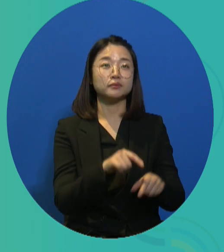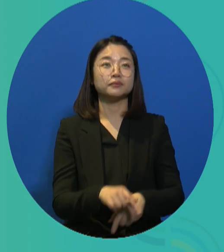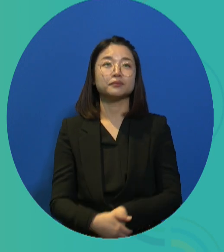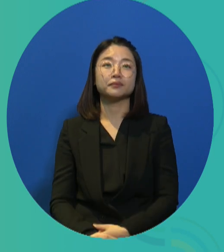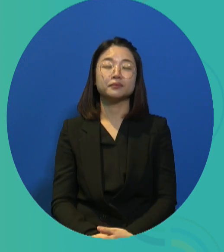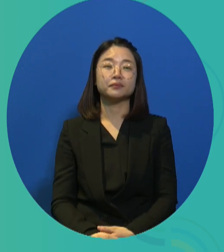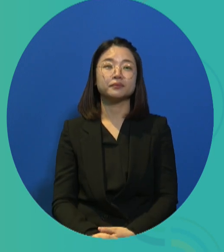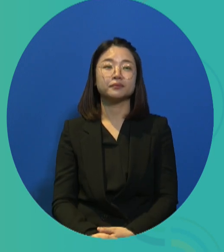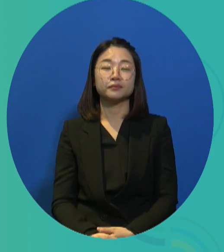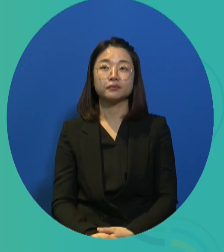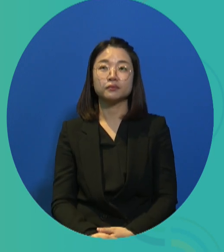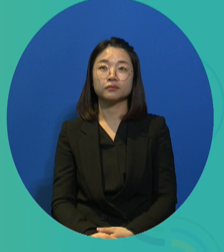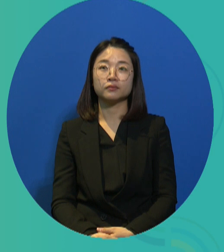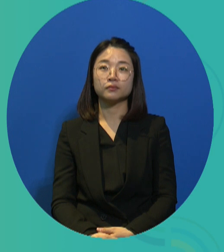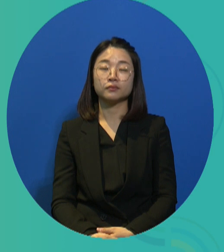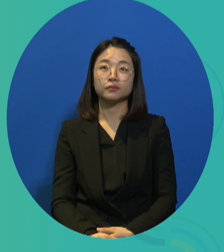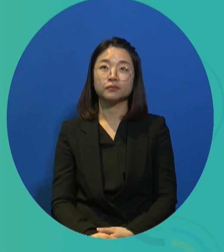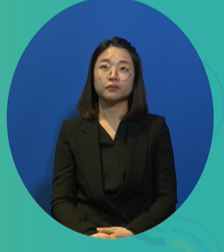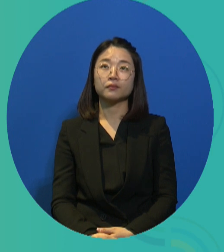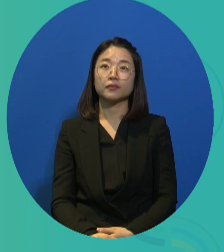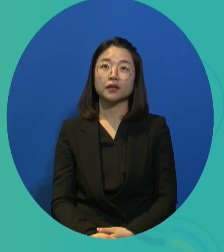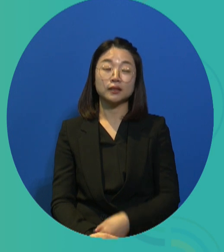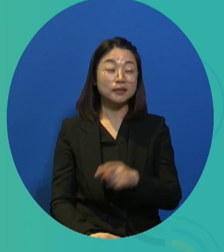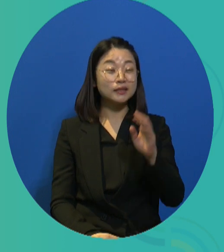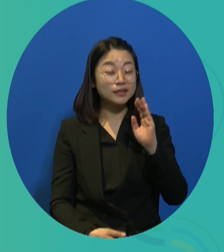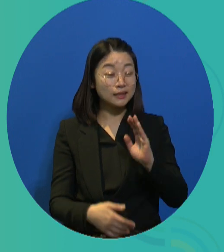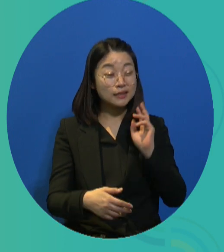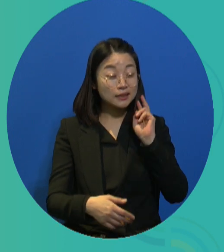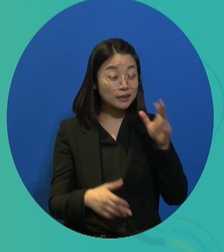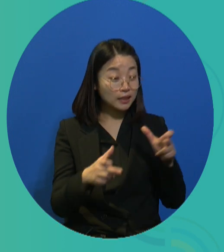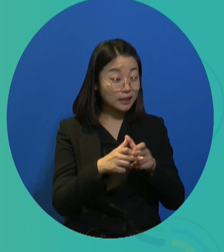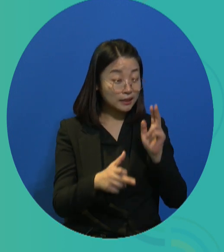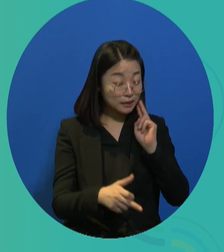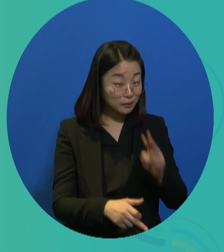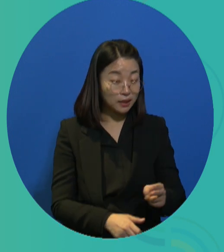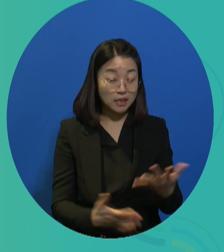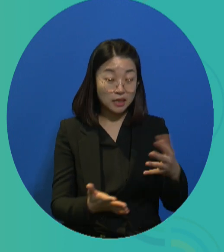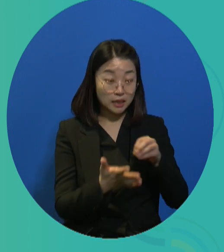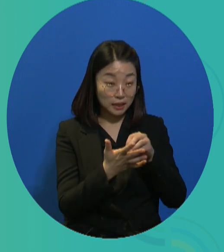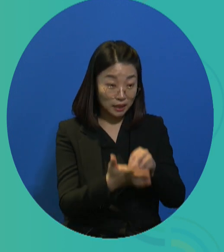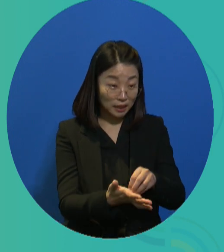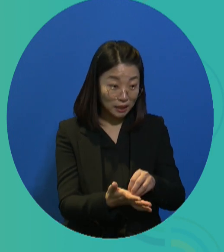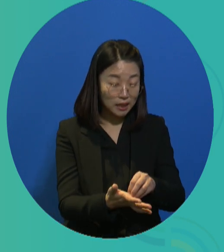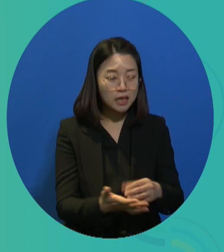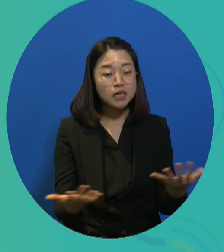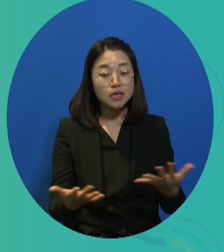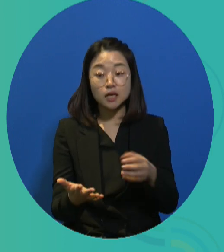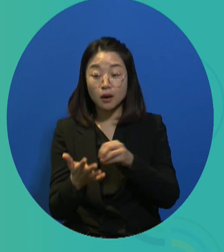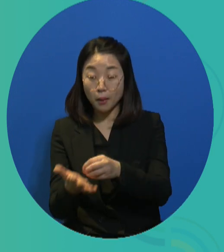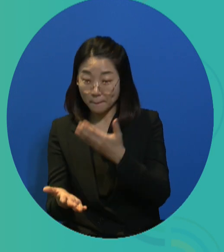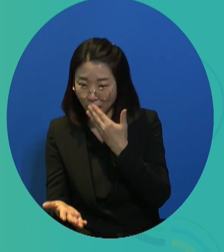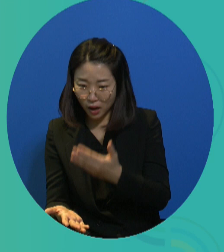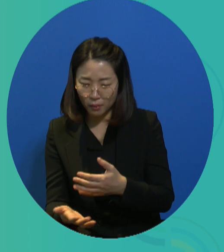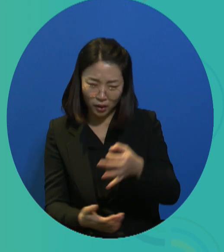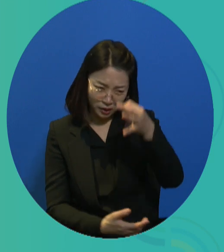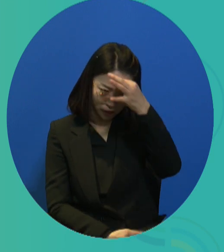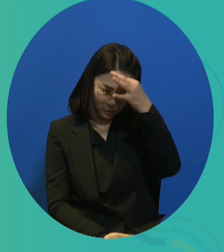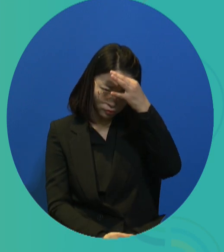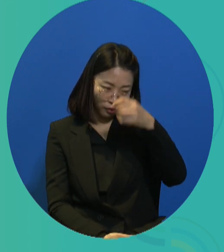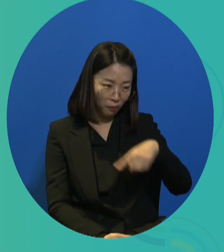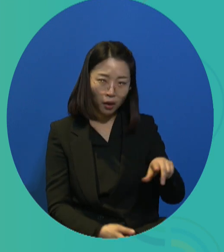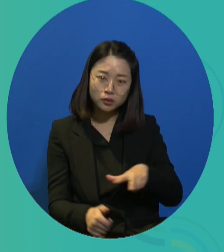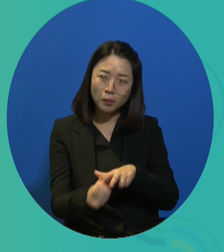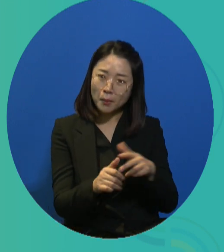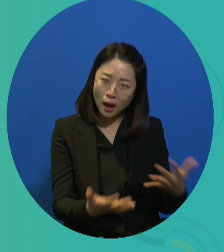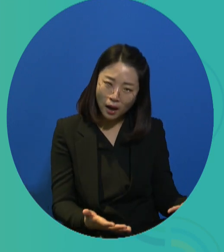that there's a very low level of job market participation. especially for severely disabled persons, they find it difficult